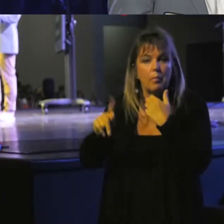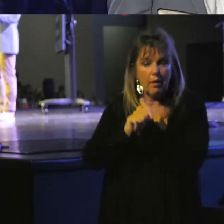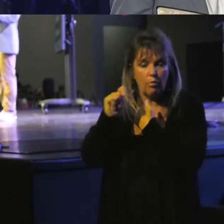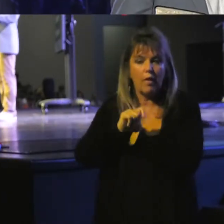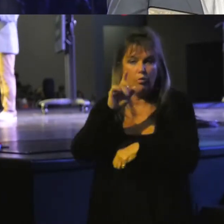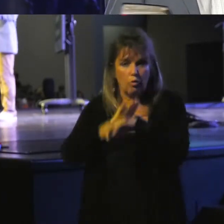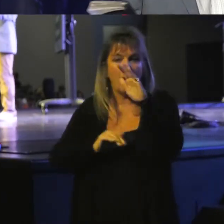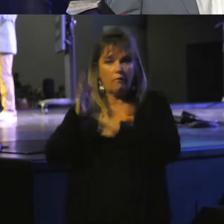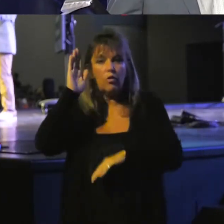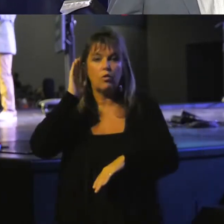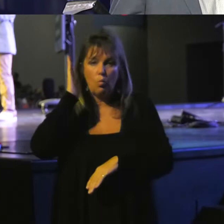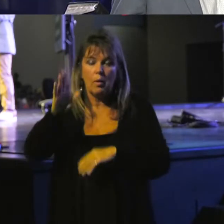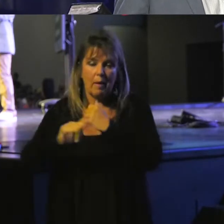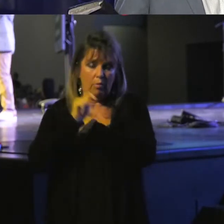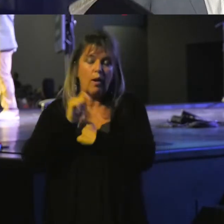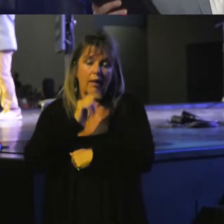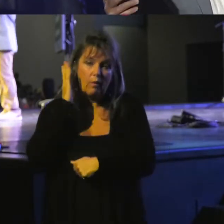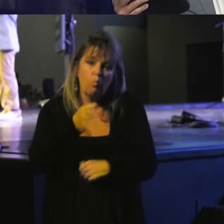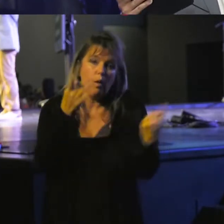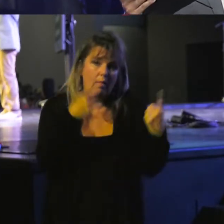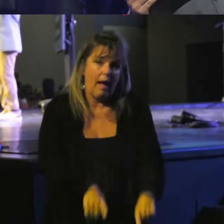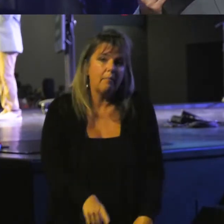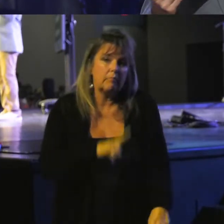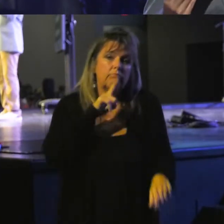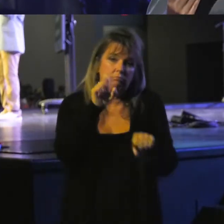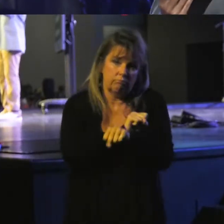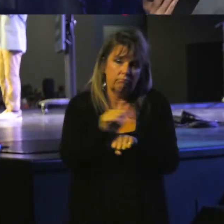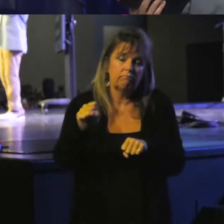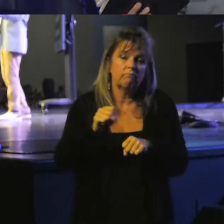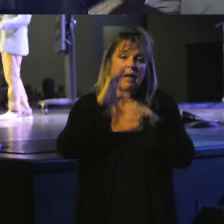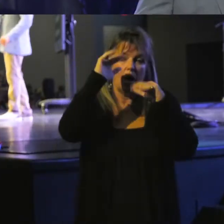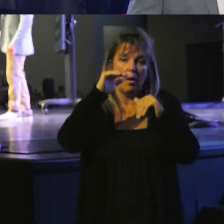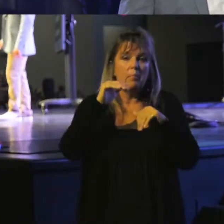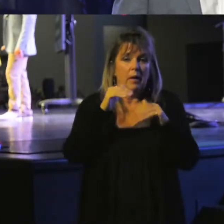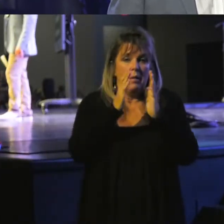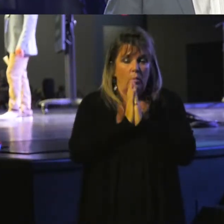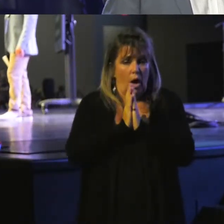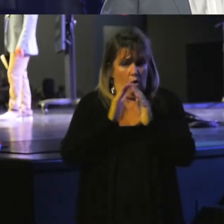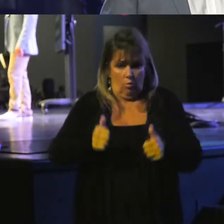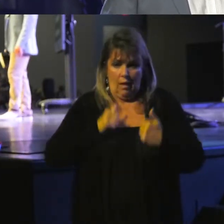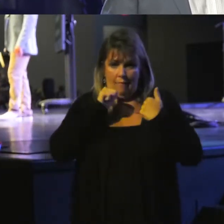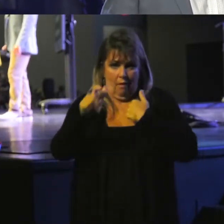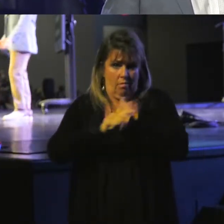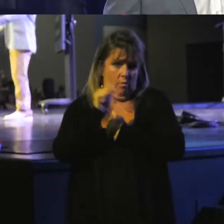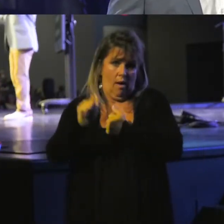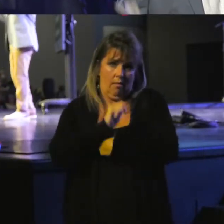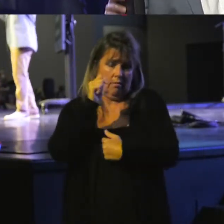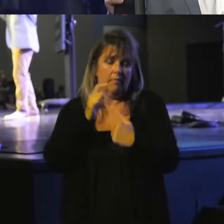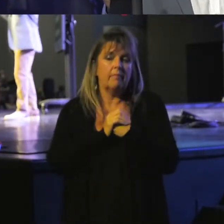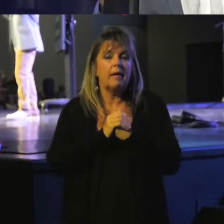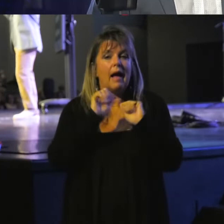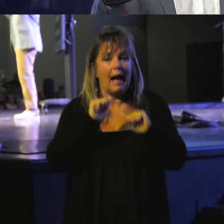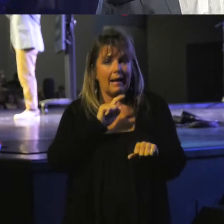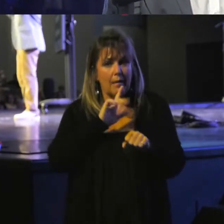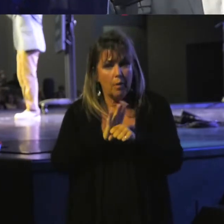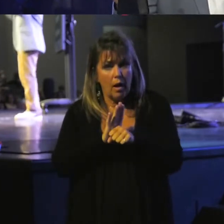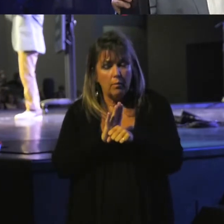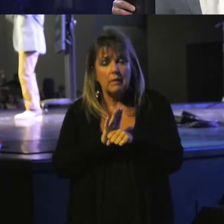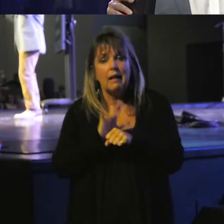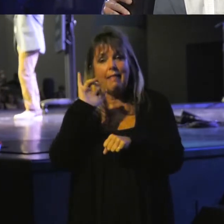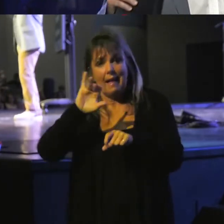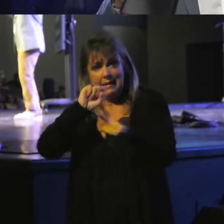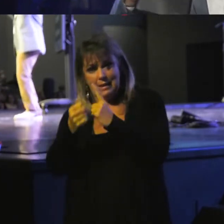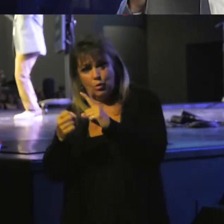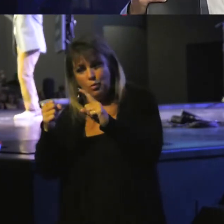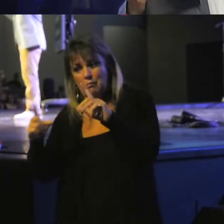comfort threatened. It's coming. But I hope and pray you never have your life threatened. But I can promise you that when you're in those